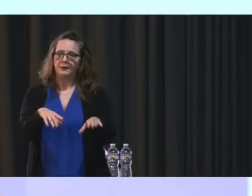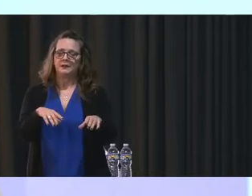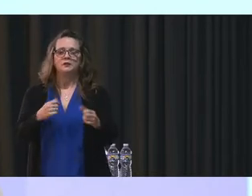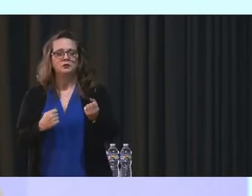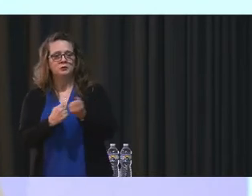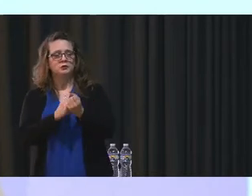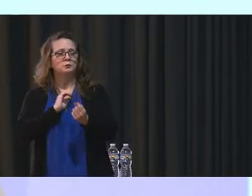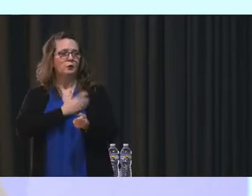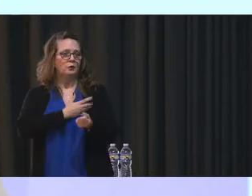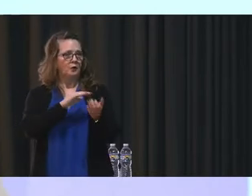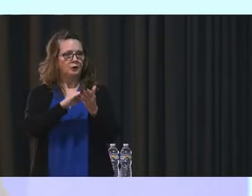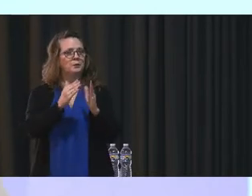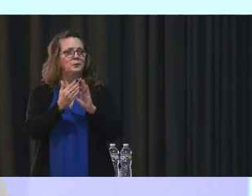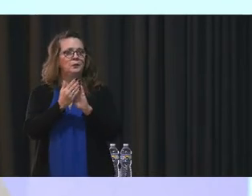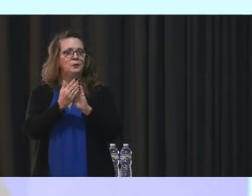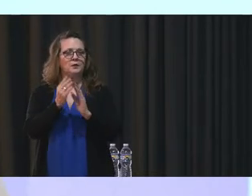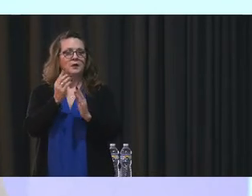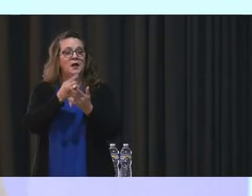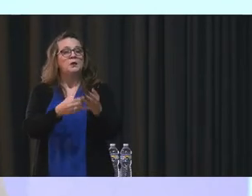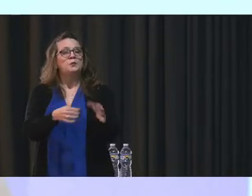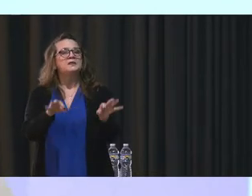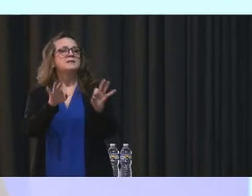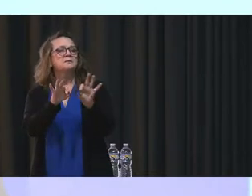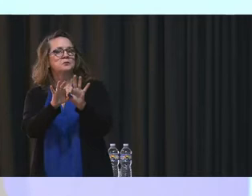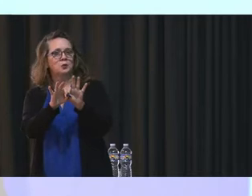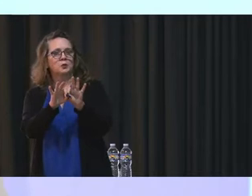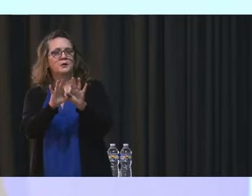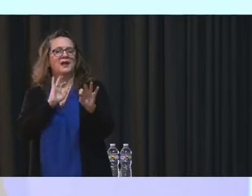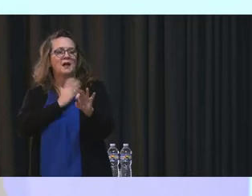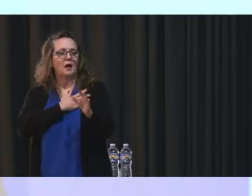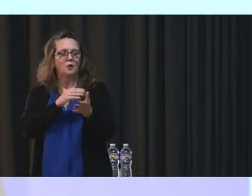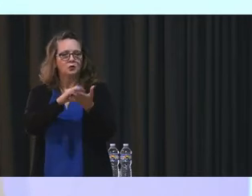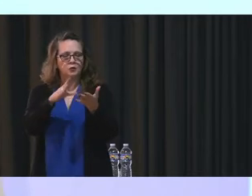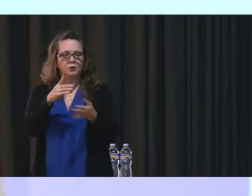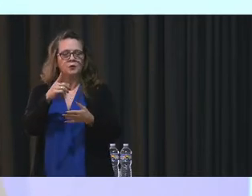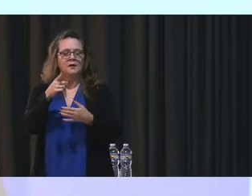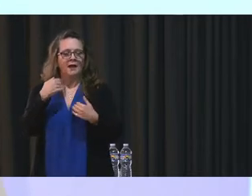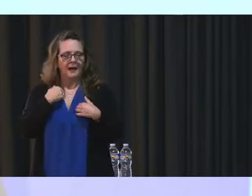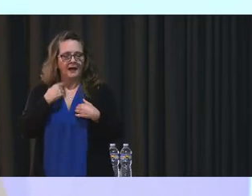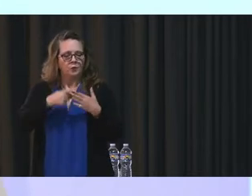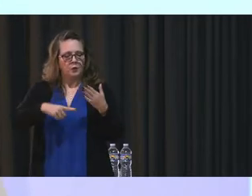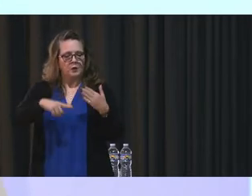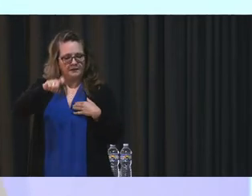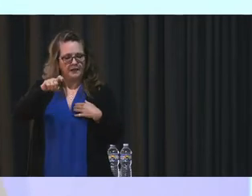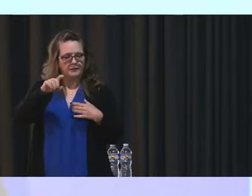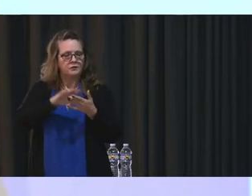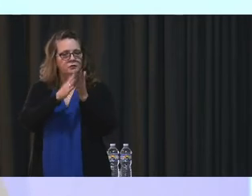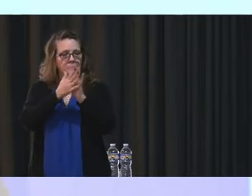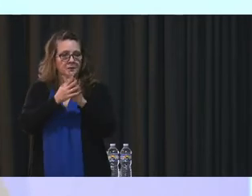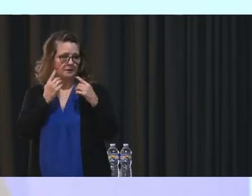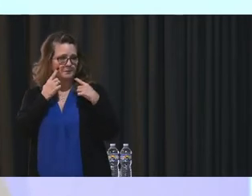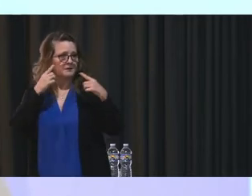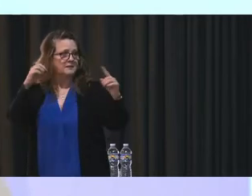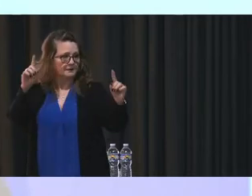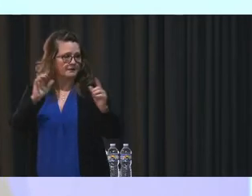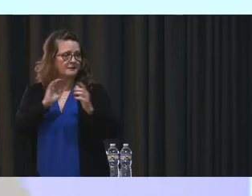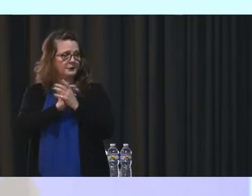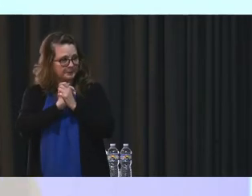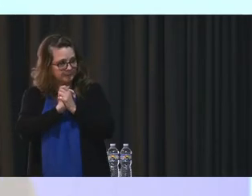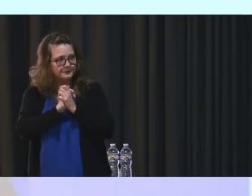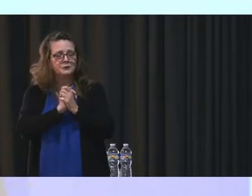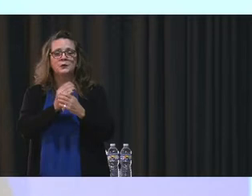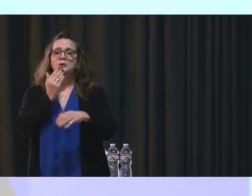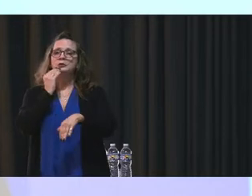community and what is important to ensure that our students have what's necessary to be successful. With that being said,